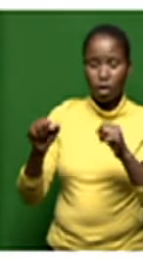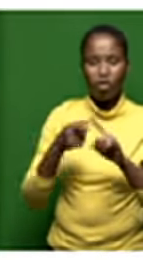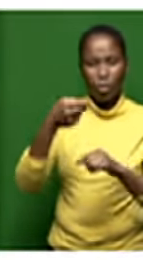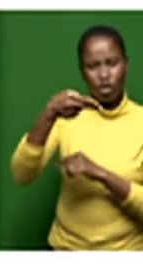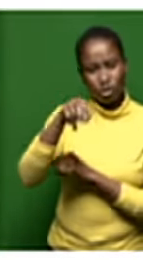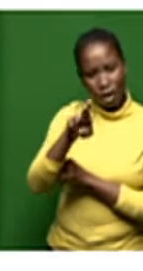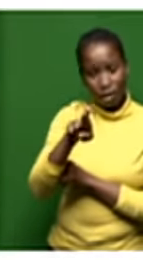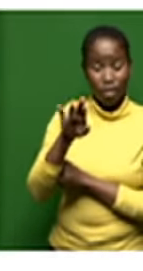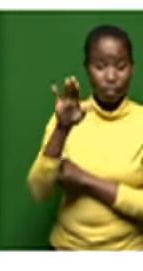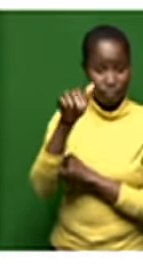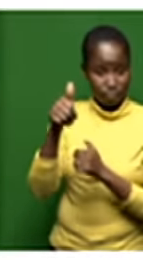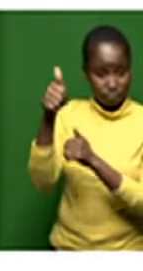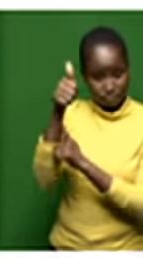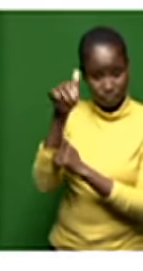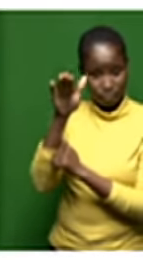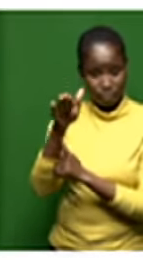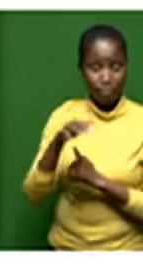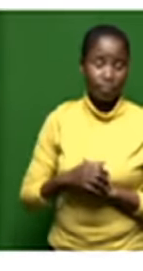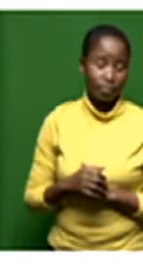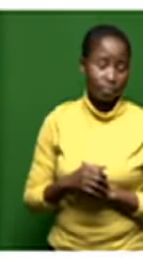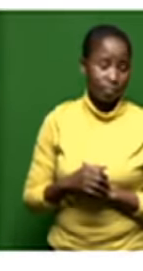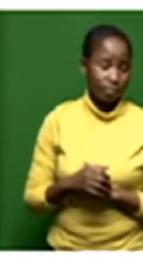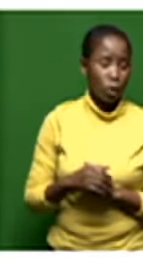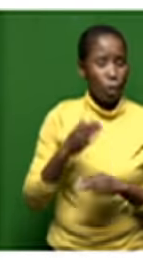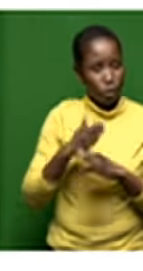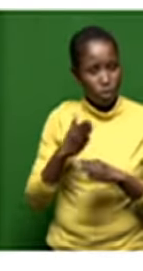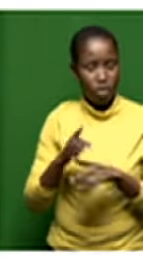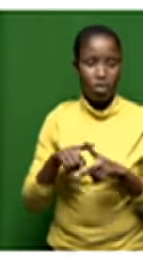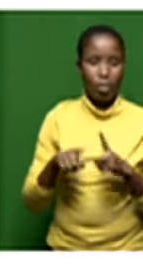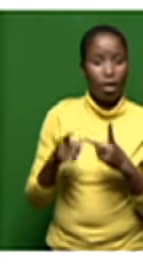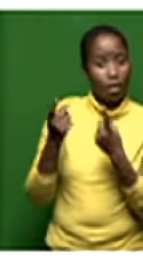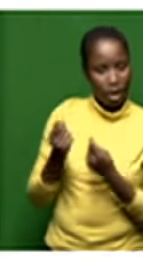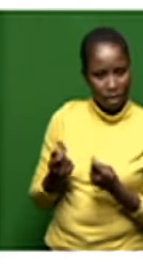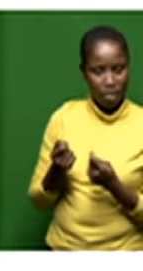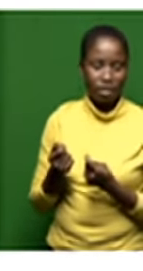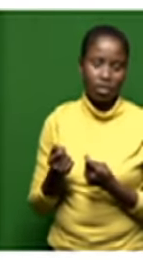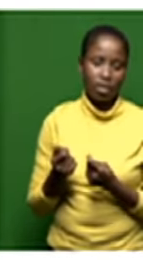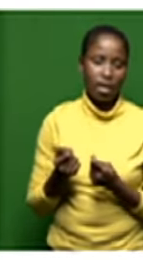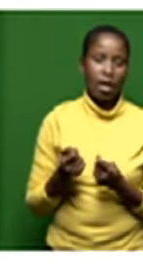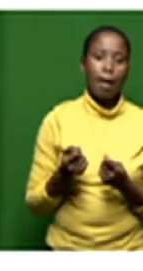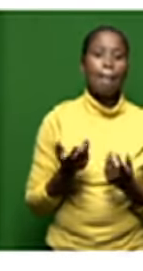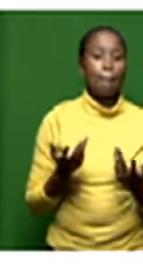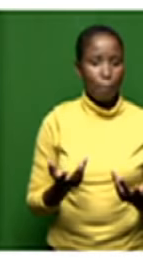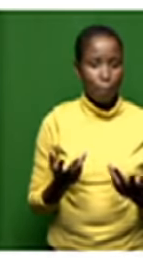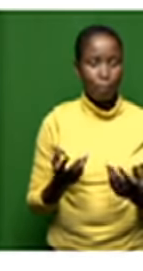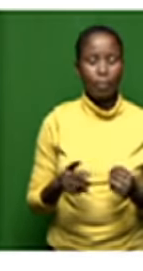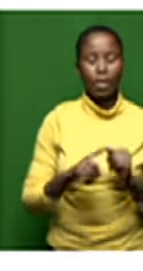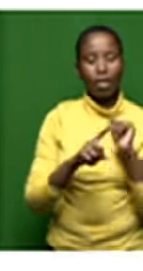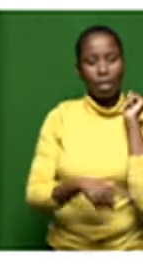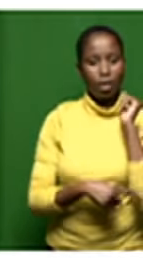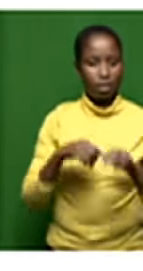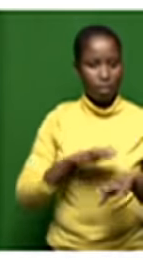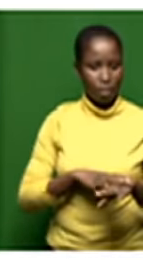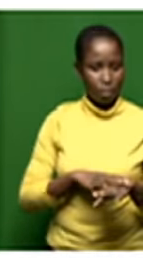point of view operations as well in finance and also in the commercial space what we've been doing in the last three weeks we've been